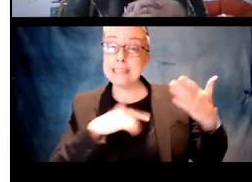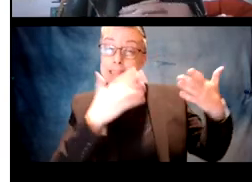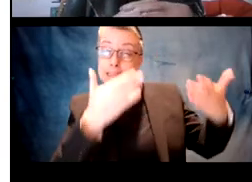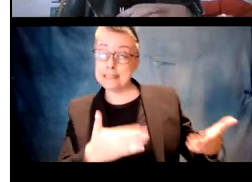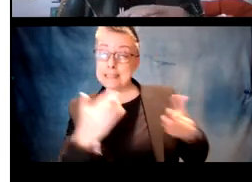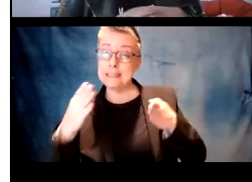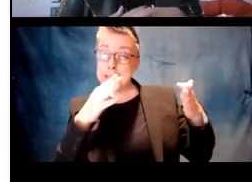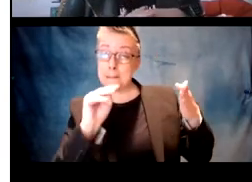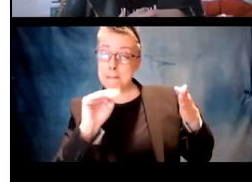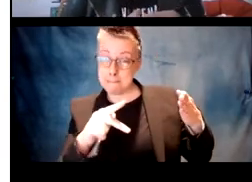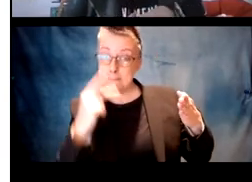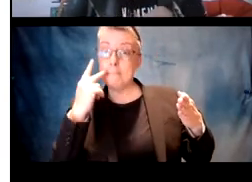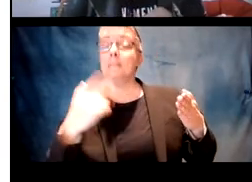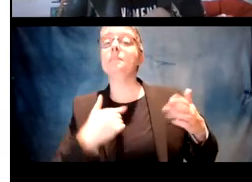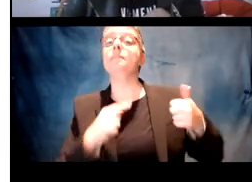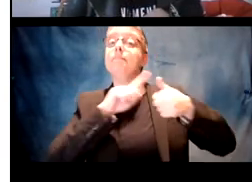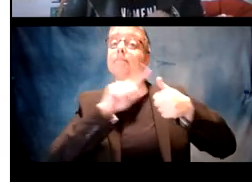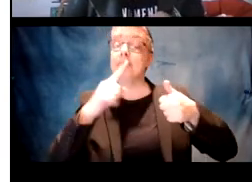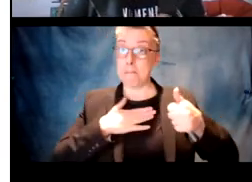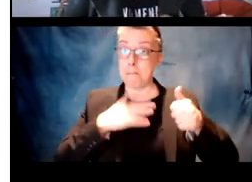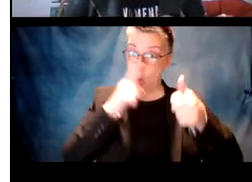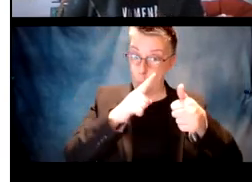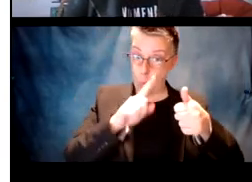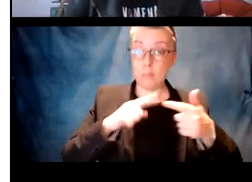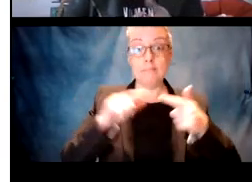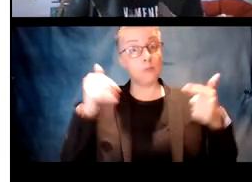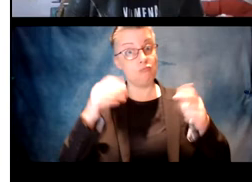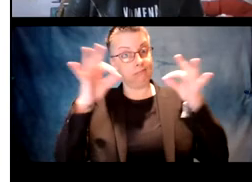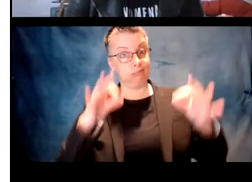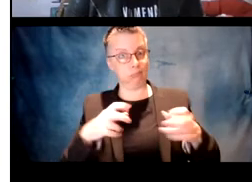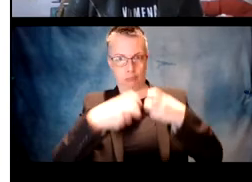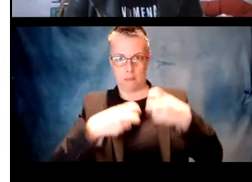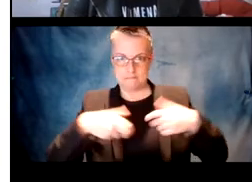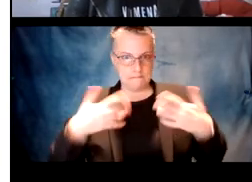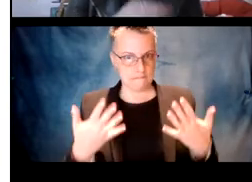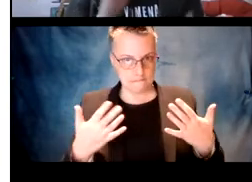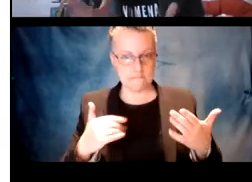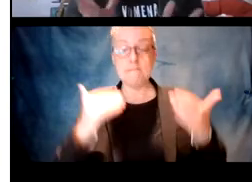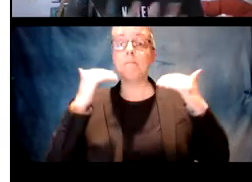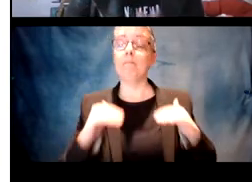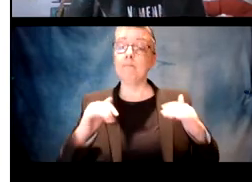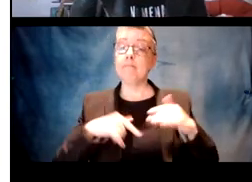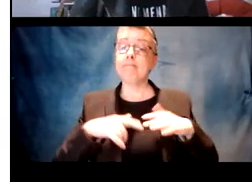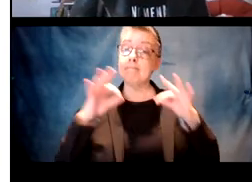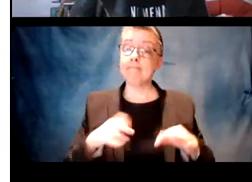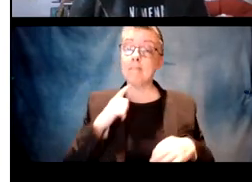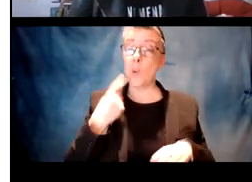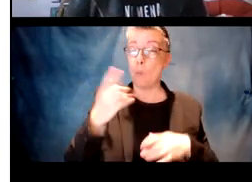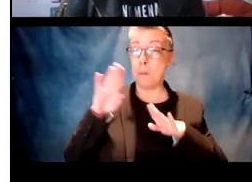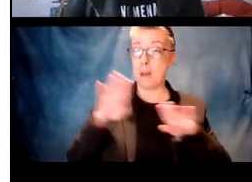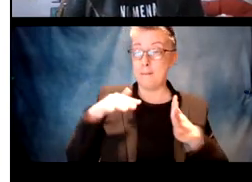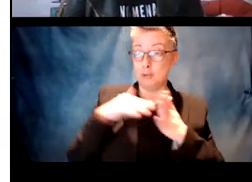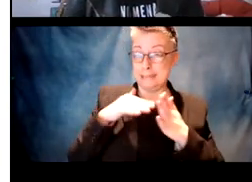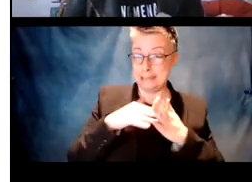here's a roadmap for what I'm going to be talking about today. I'm going to start with a goal and then introduce you to the problem.